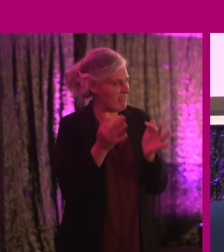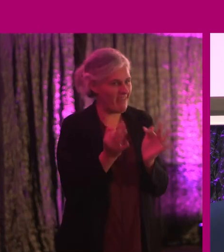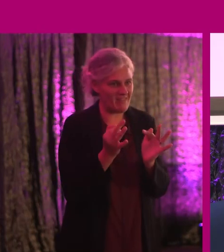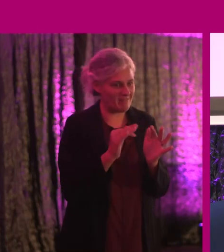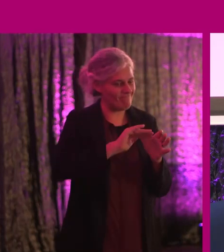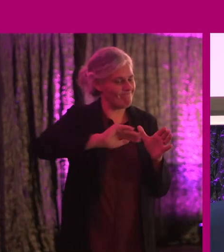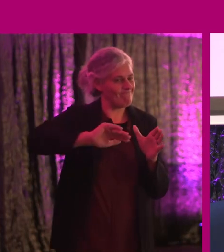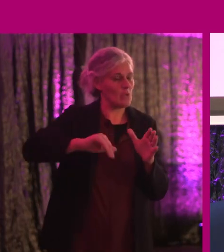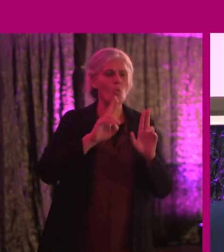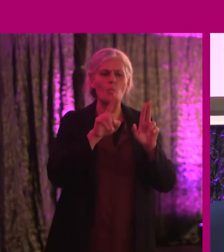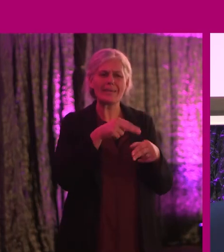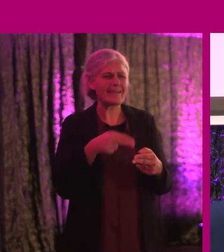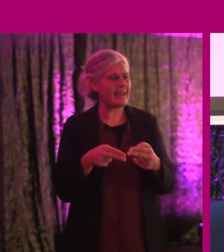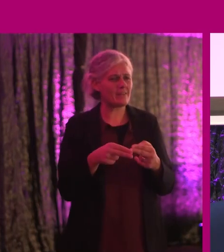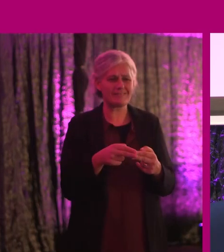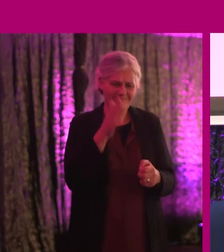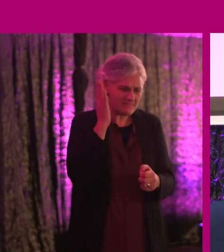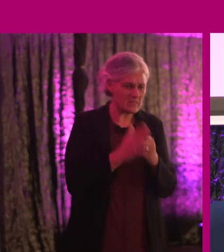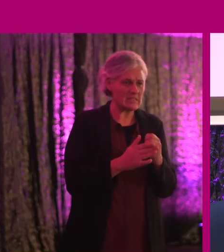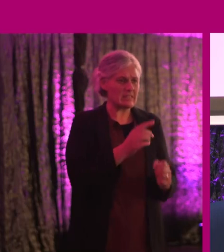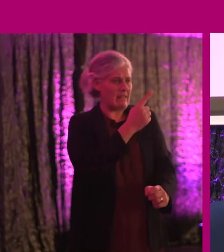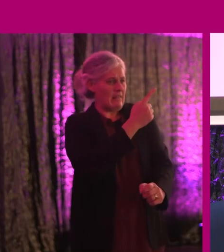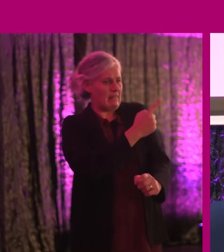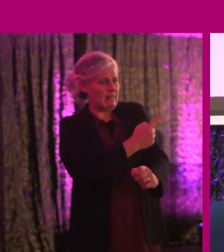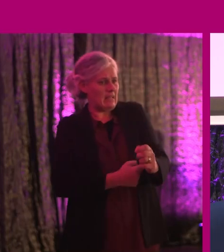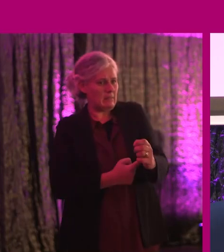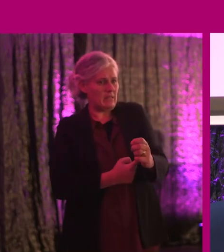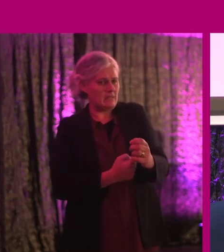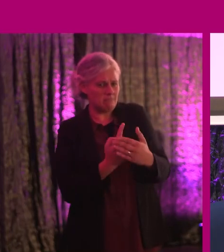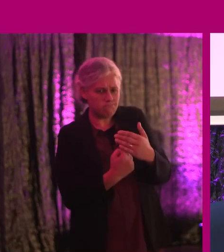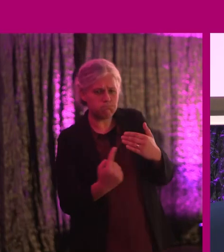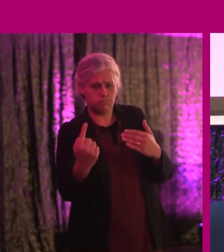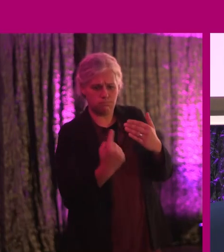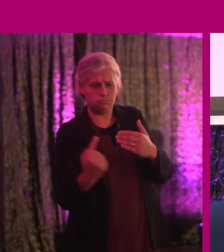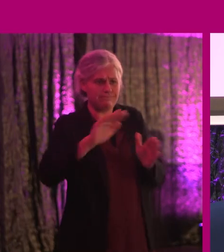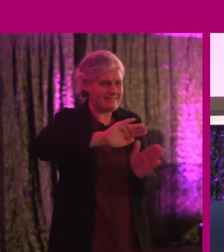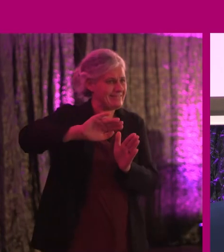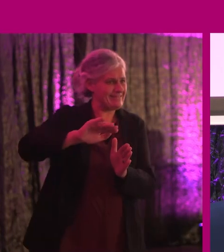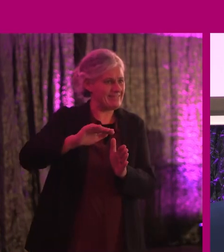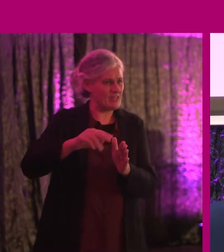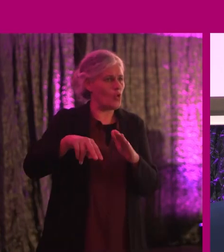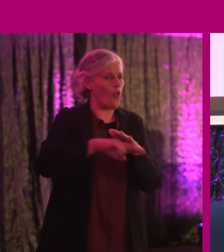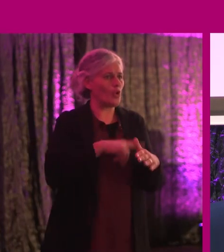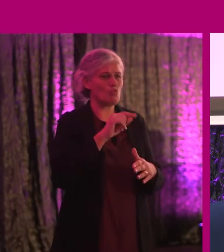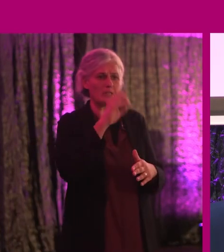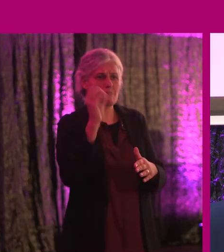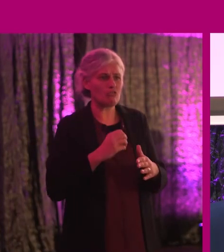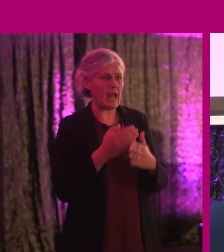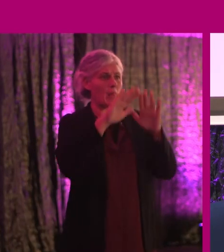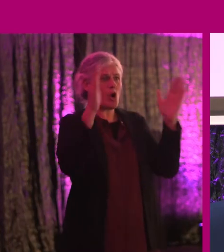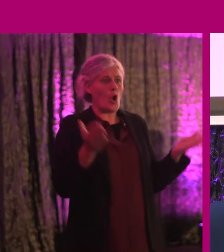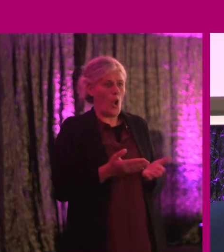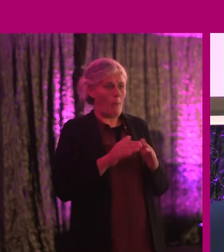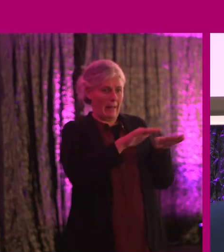We cannot end the disability exclusion crisis that exists for just under 20% of our global population